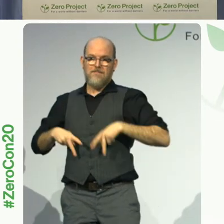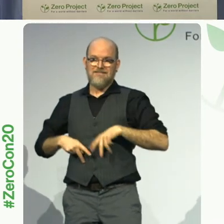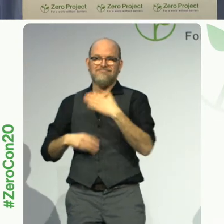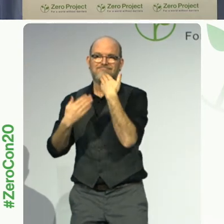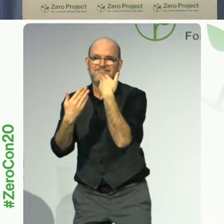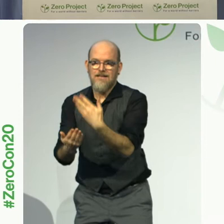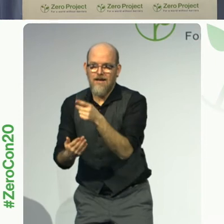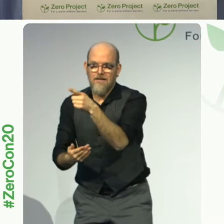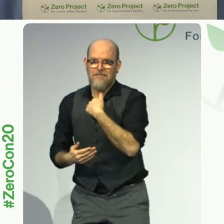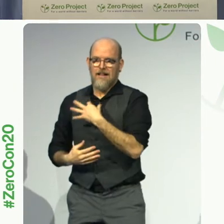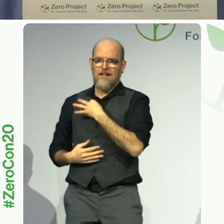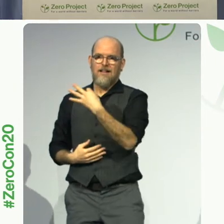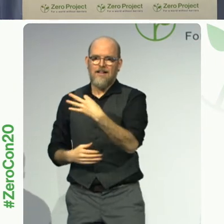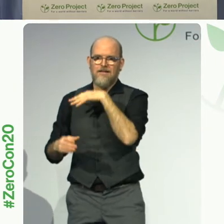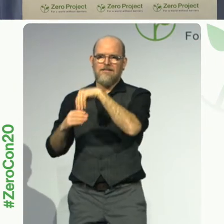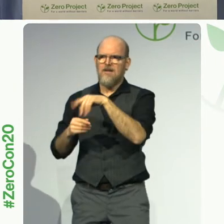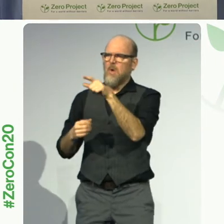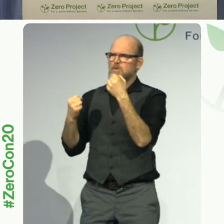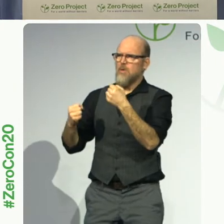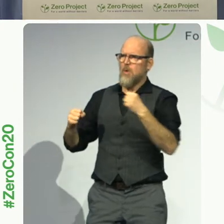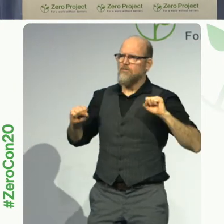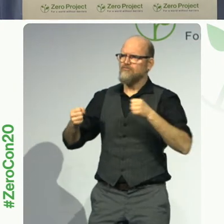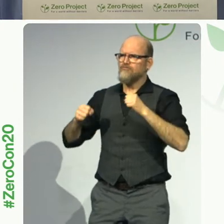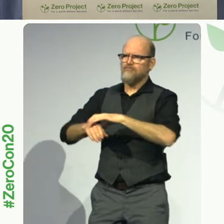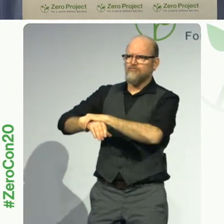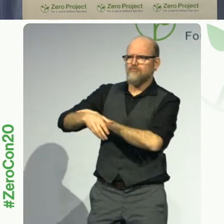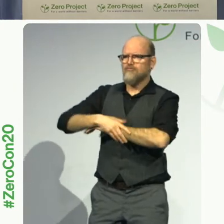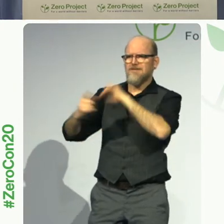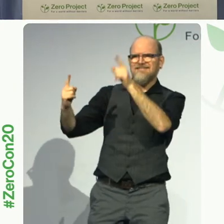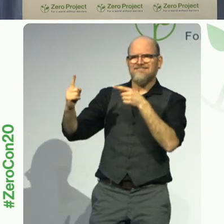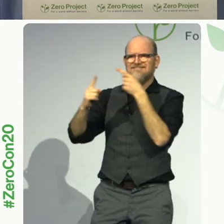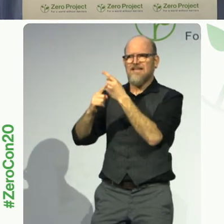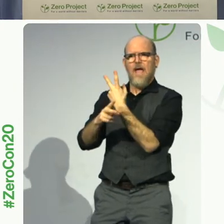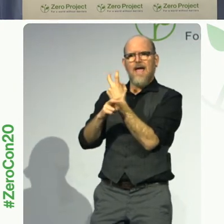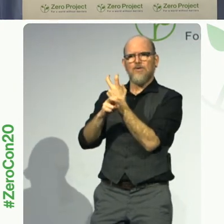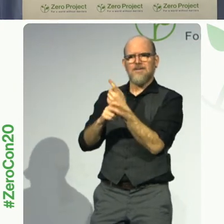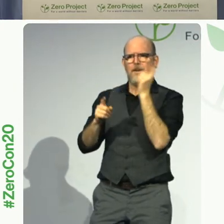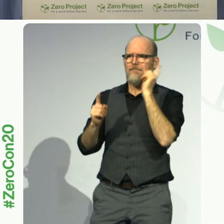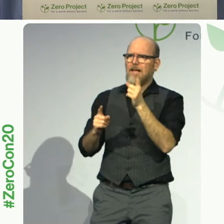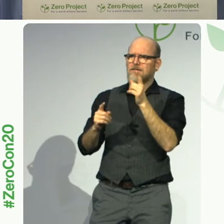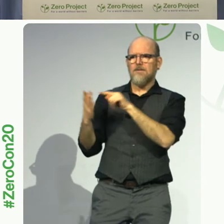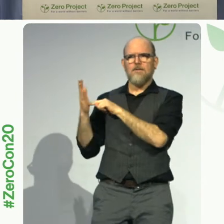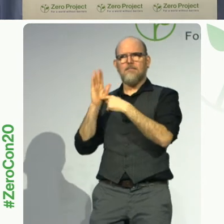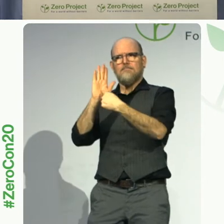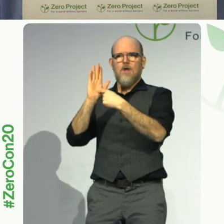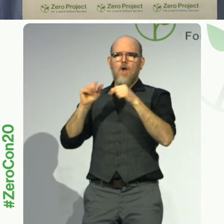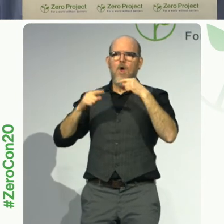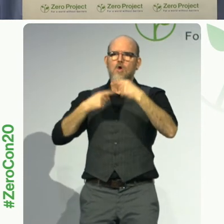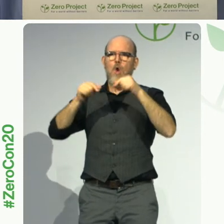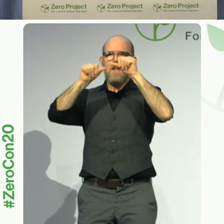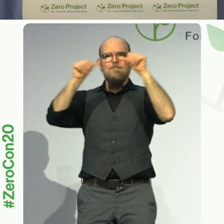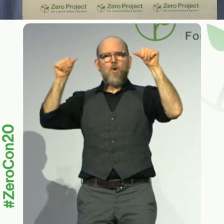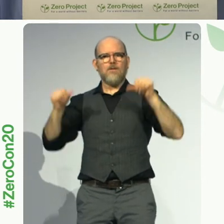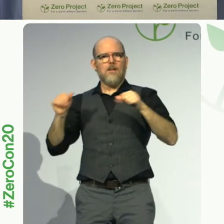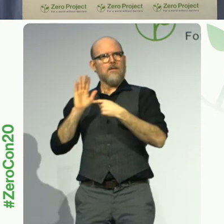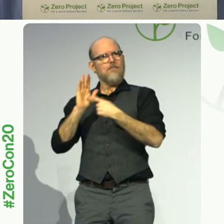Austria as a role model of inclusiveness during the next years. And I can assure